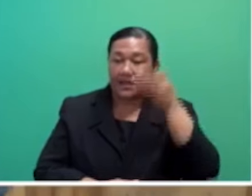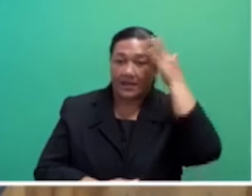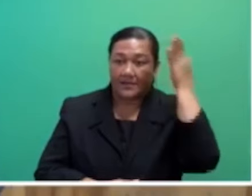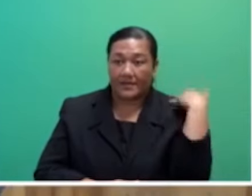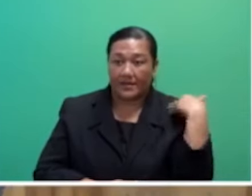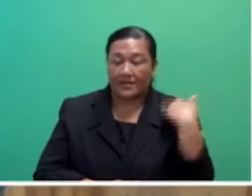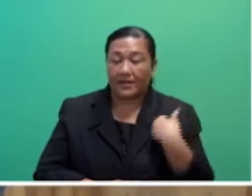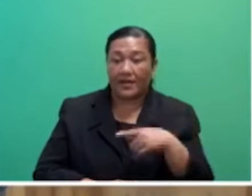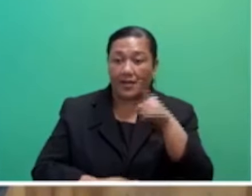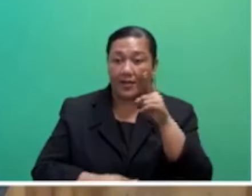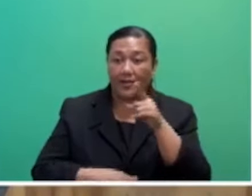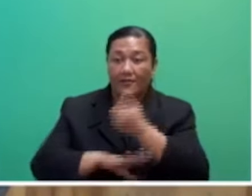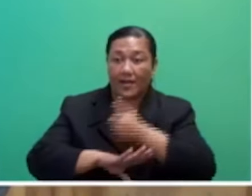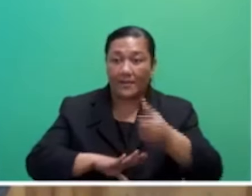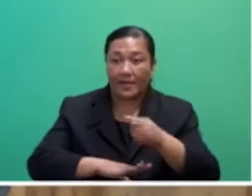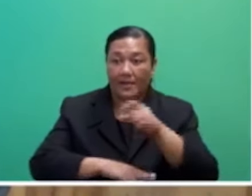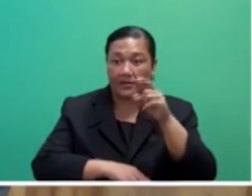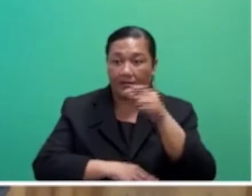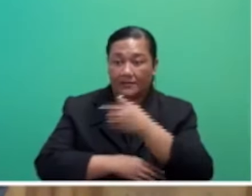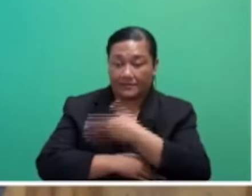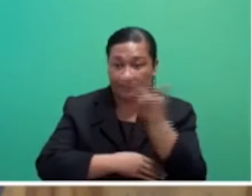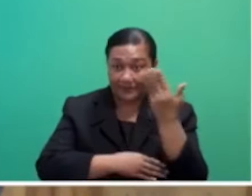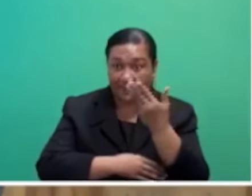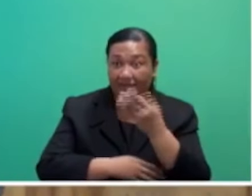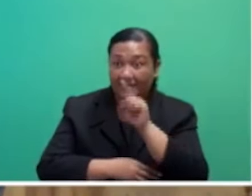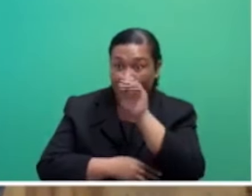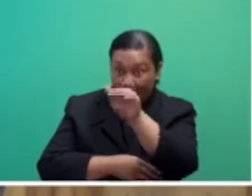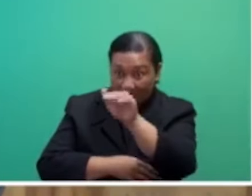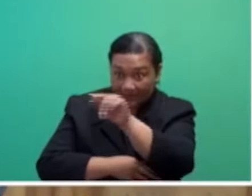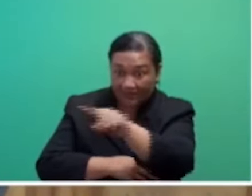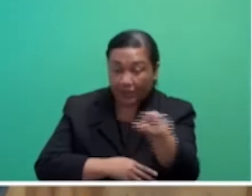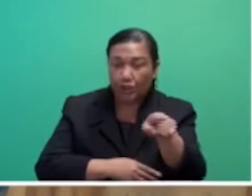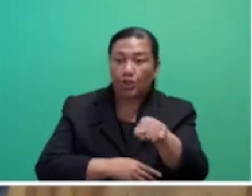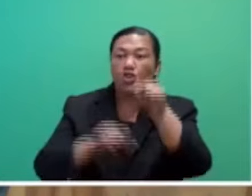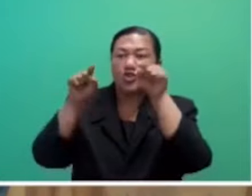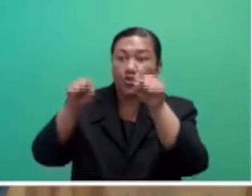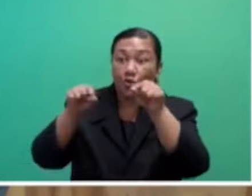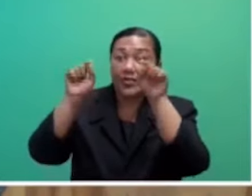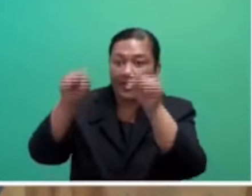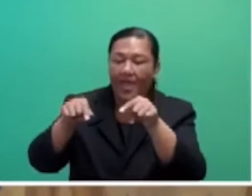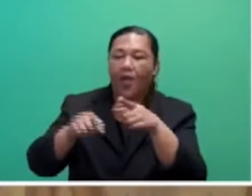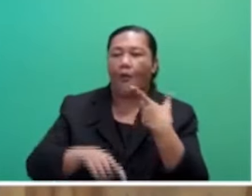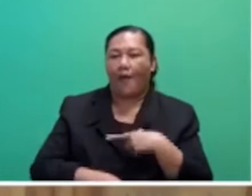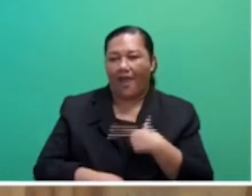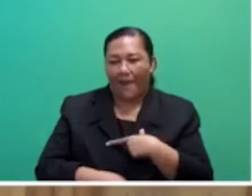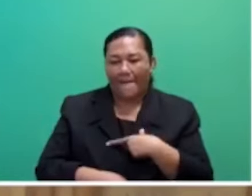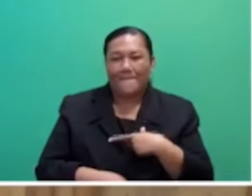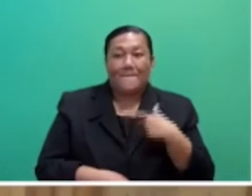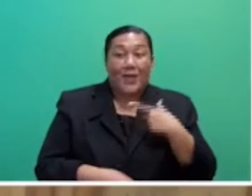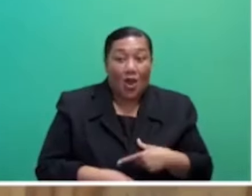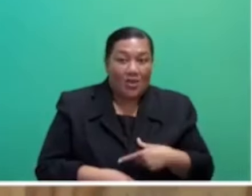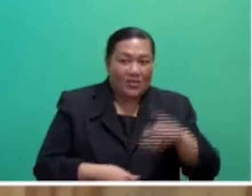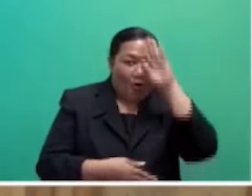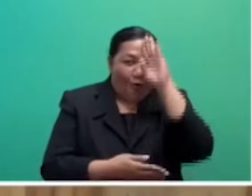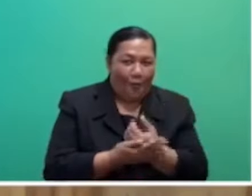you are there because the people entrusted their hopes and aspirations of a better family,